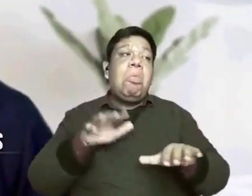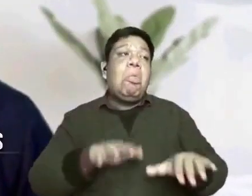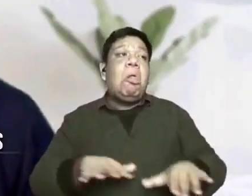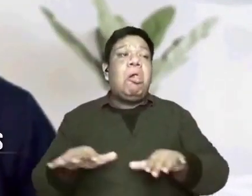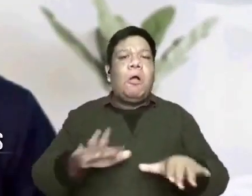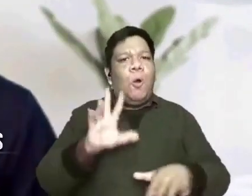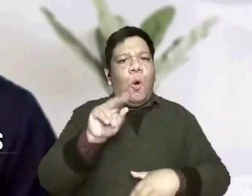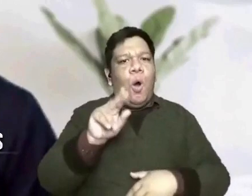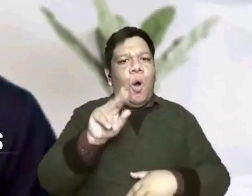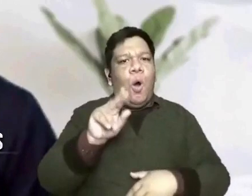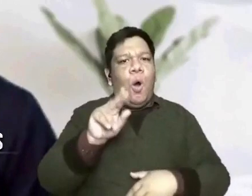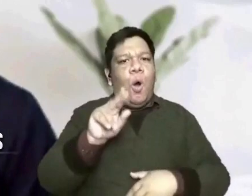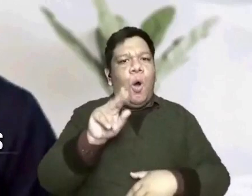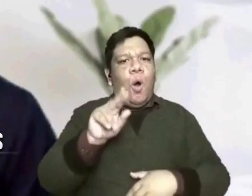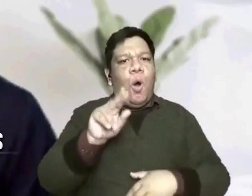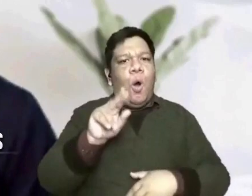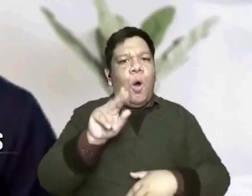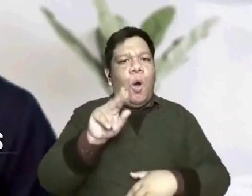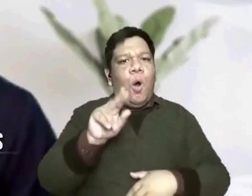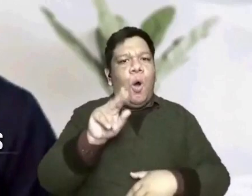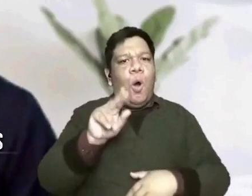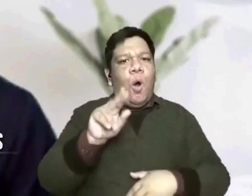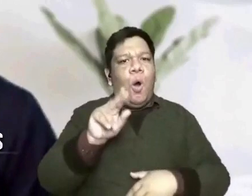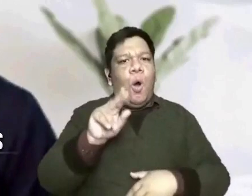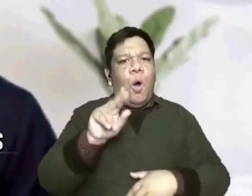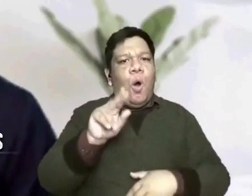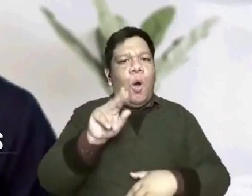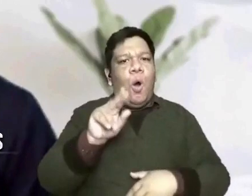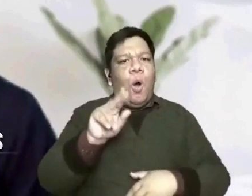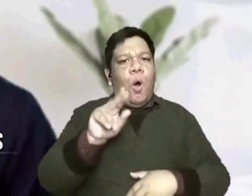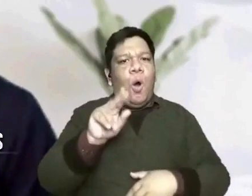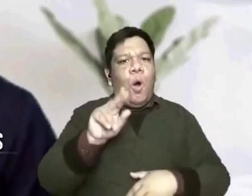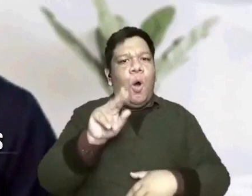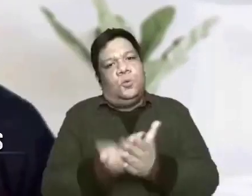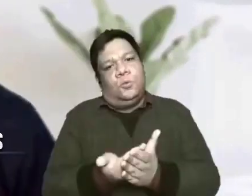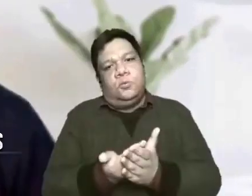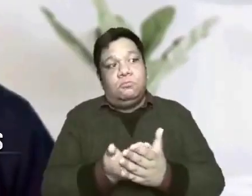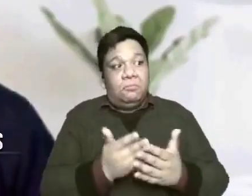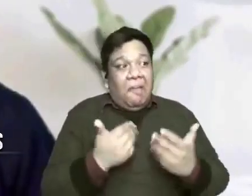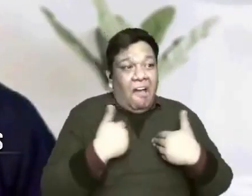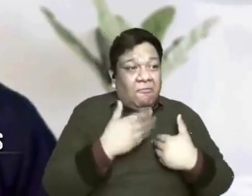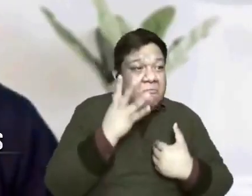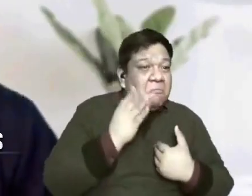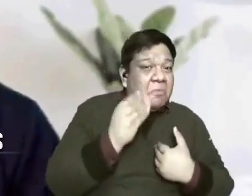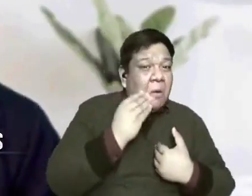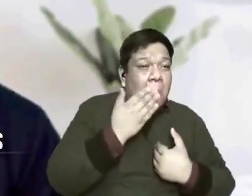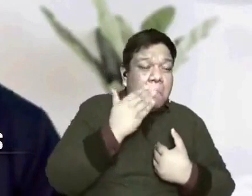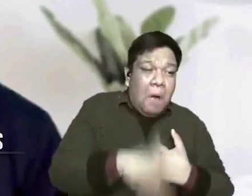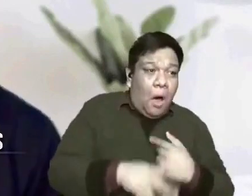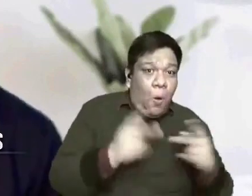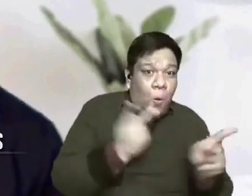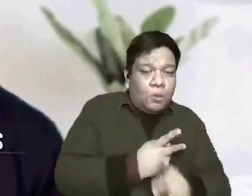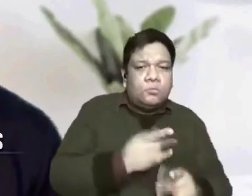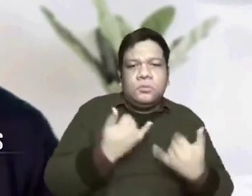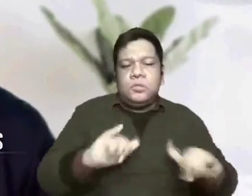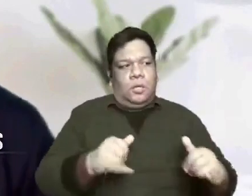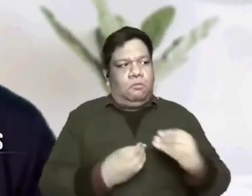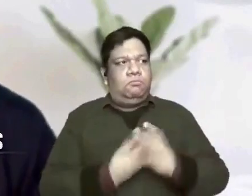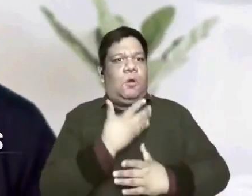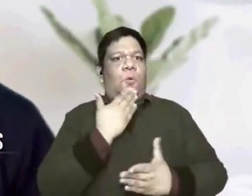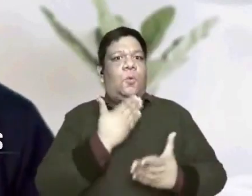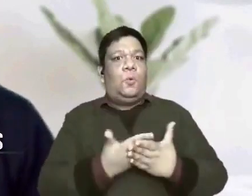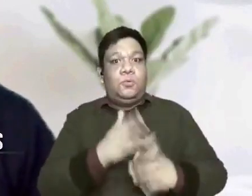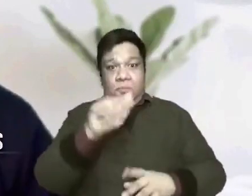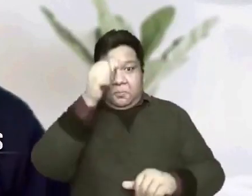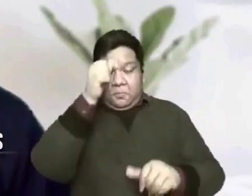it produces goodness even in the midst of wickedness you know when Stephen was stoned to death